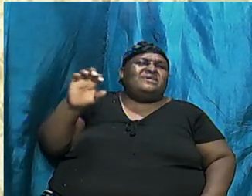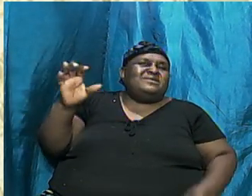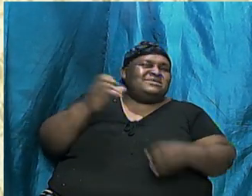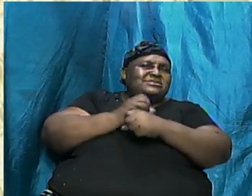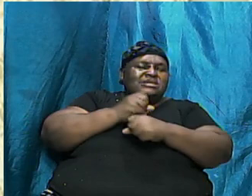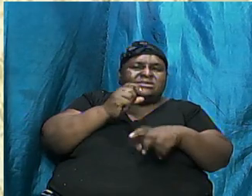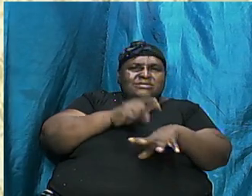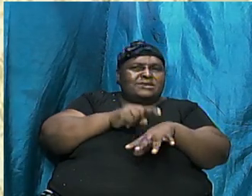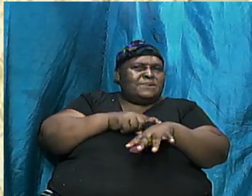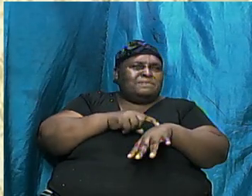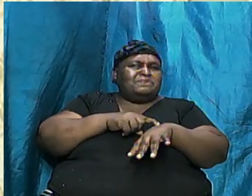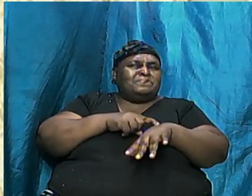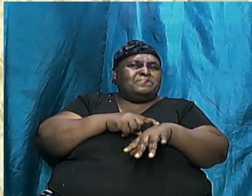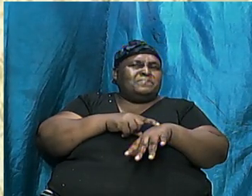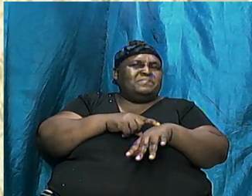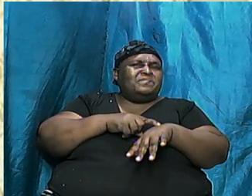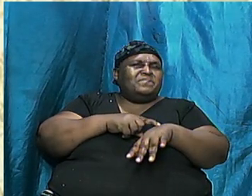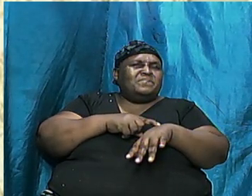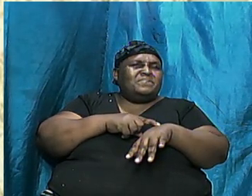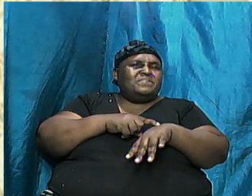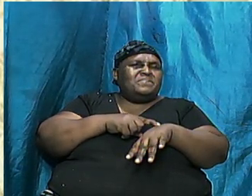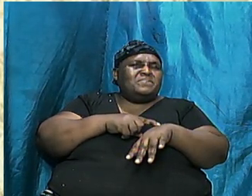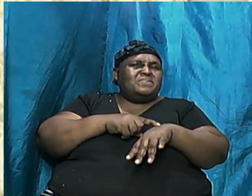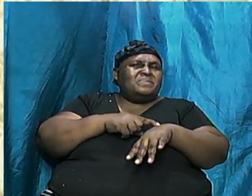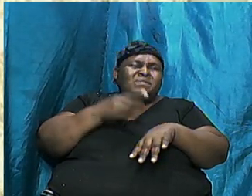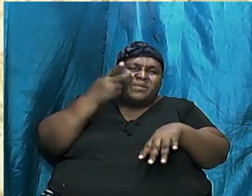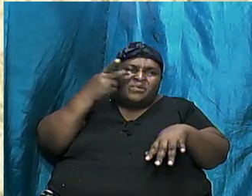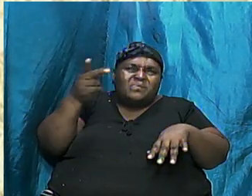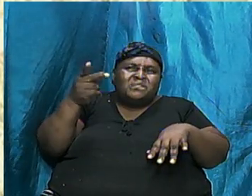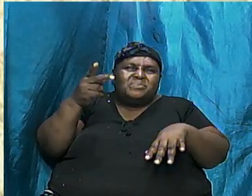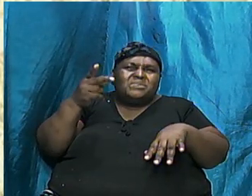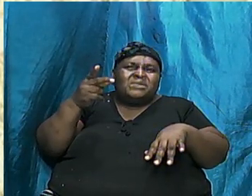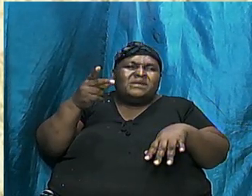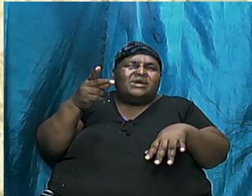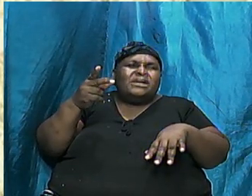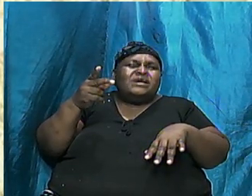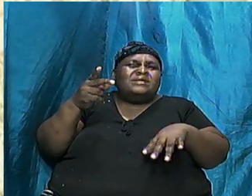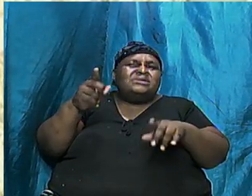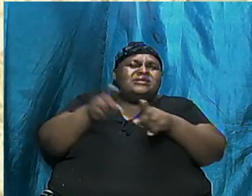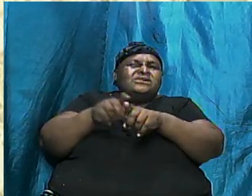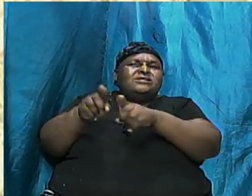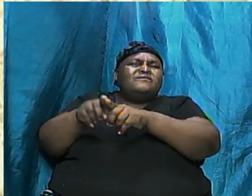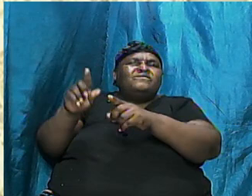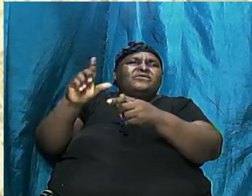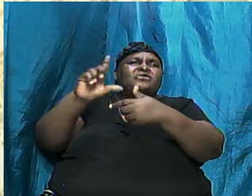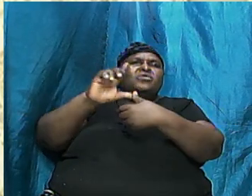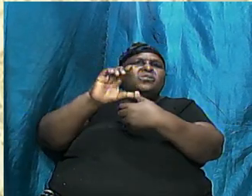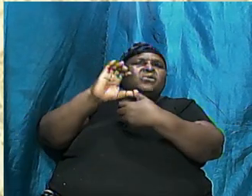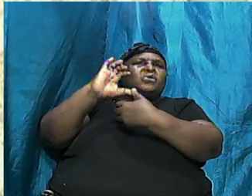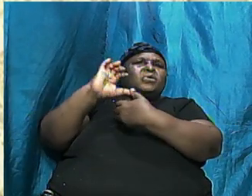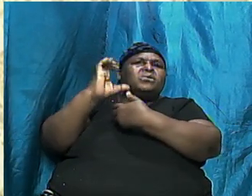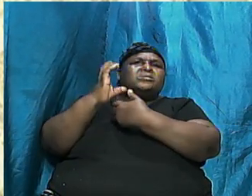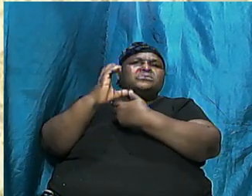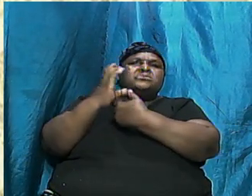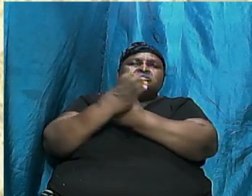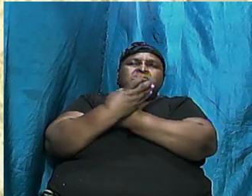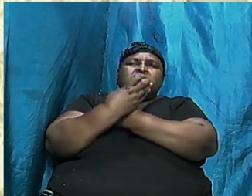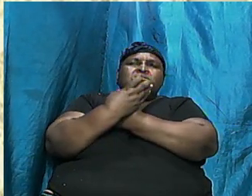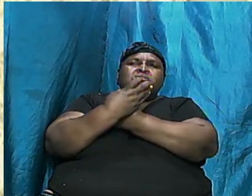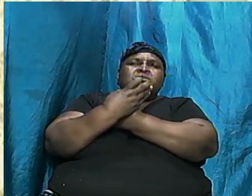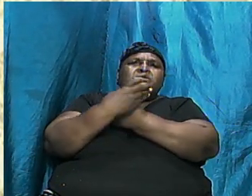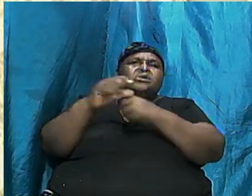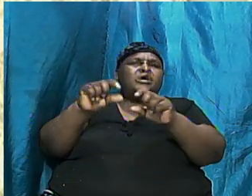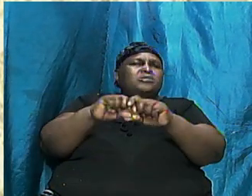Time To Look At The Different Cultures The Different Groups